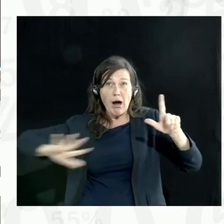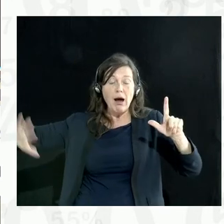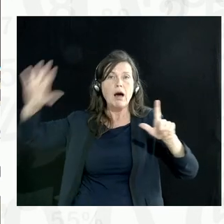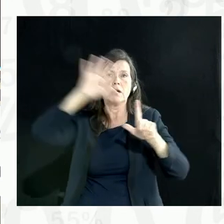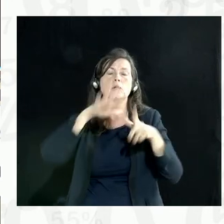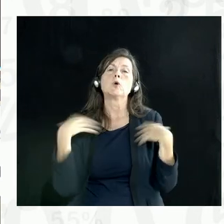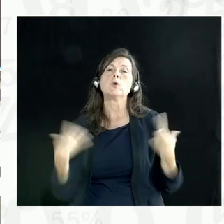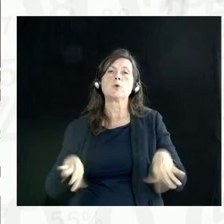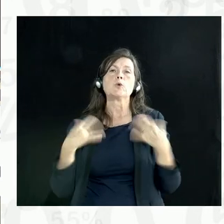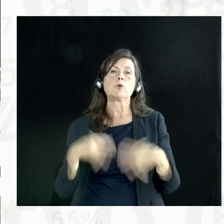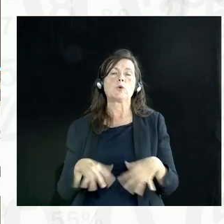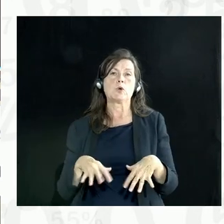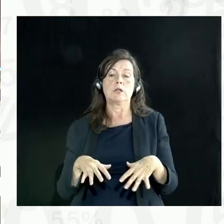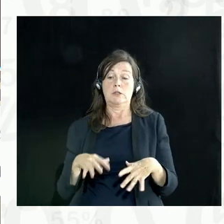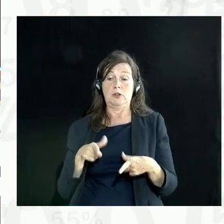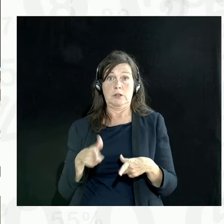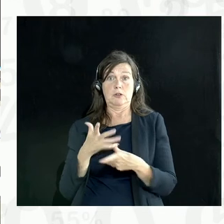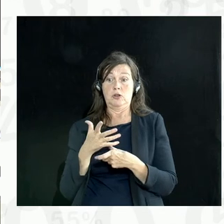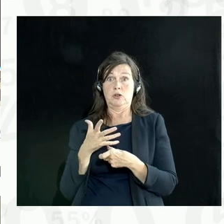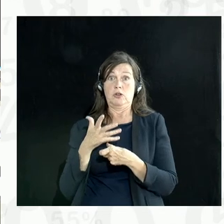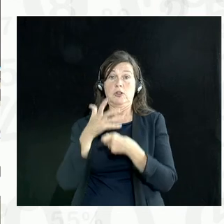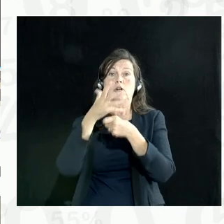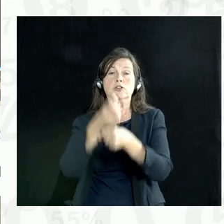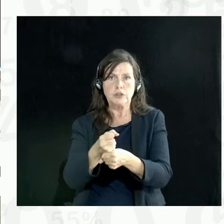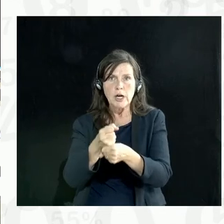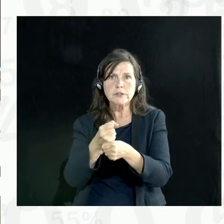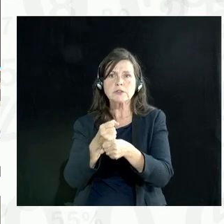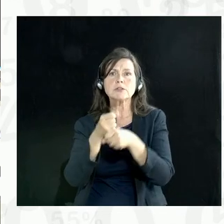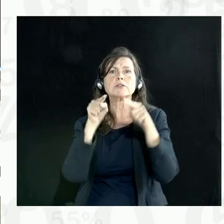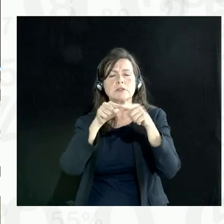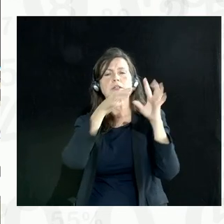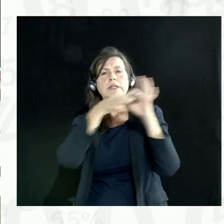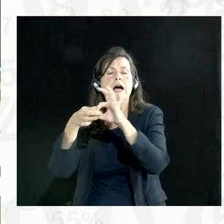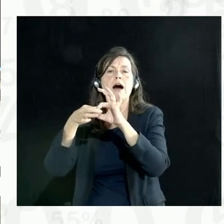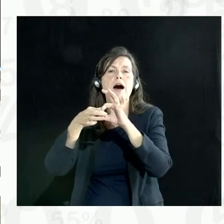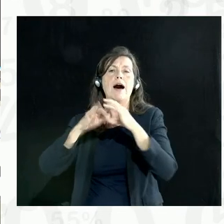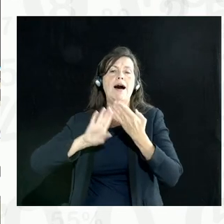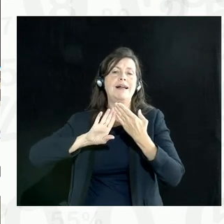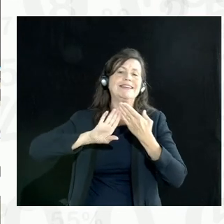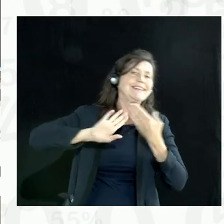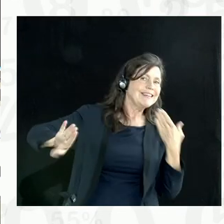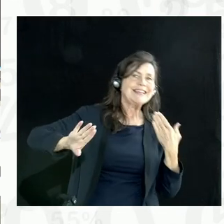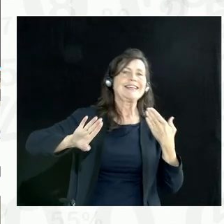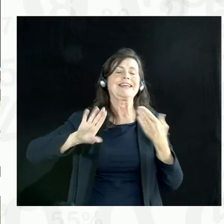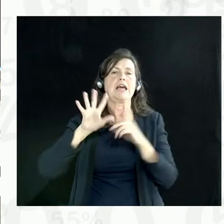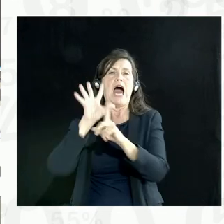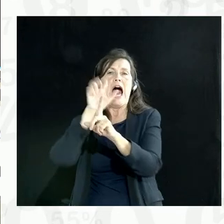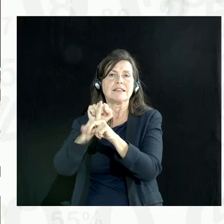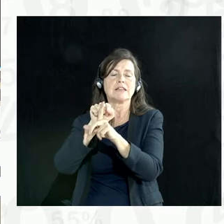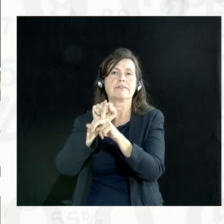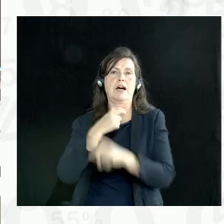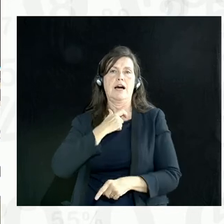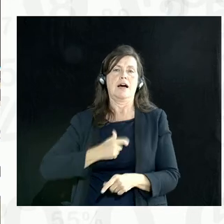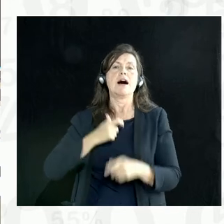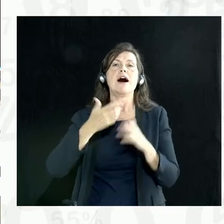trust in the use of de-identified data, really well de-identified data. And